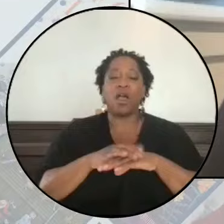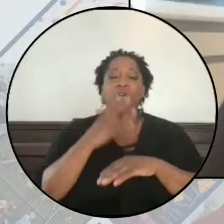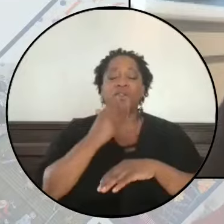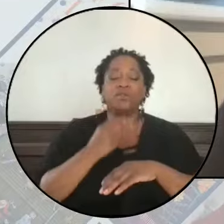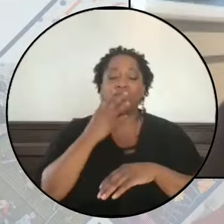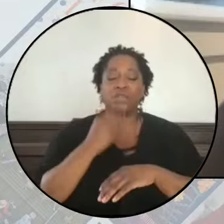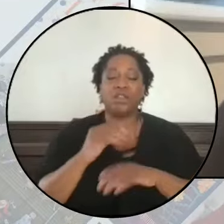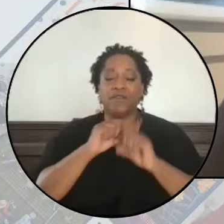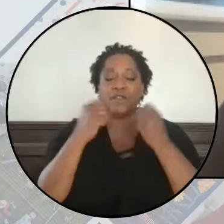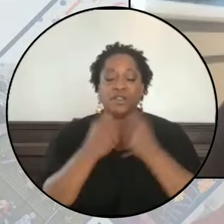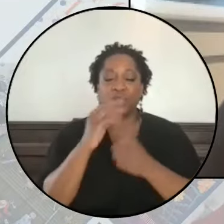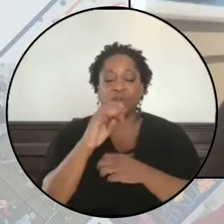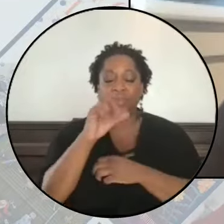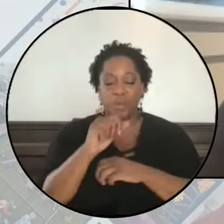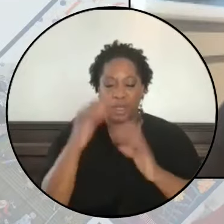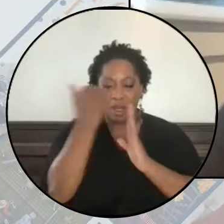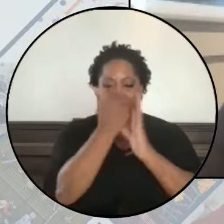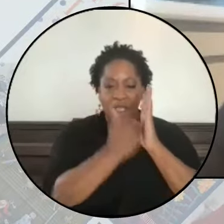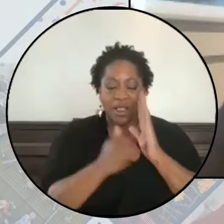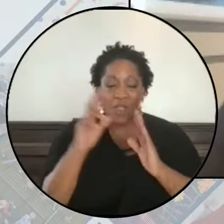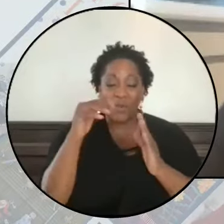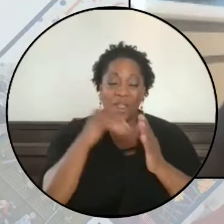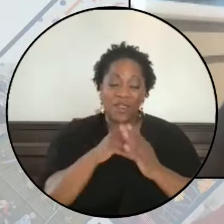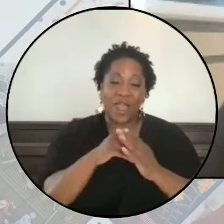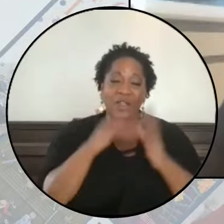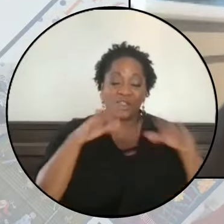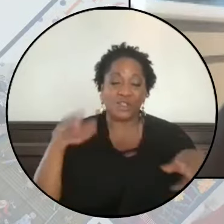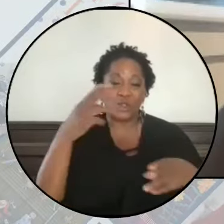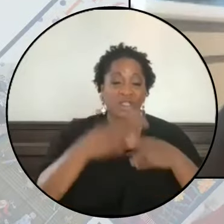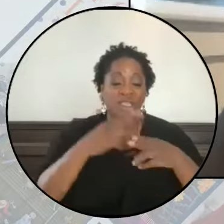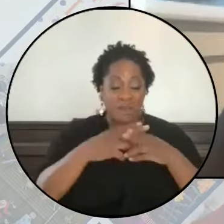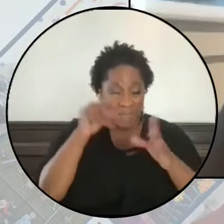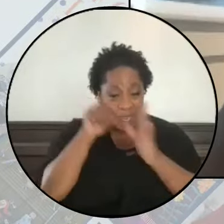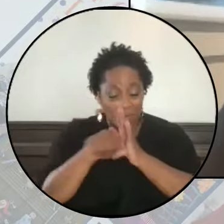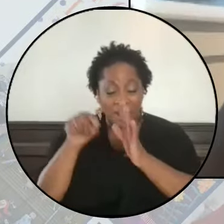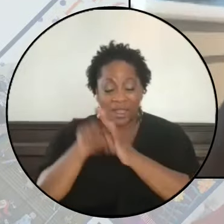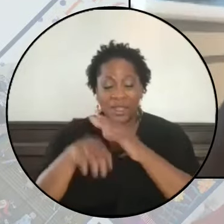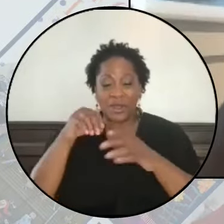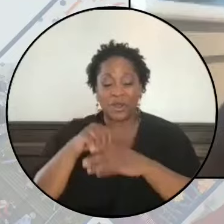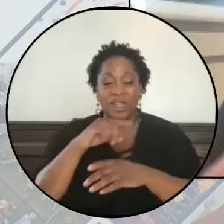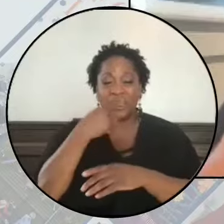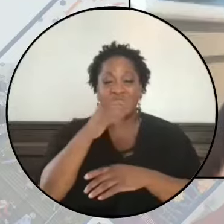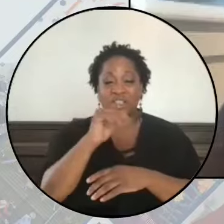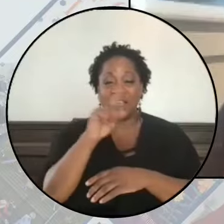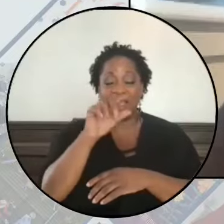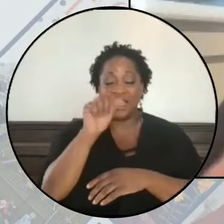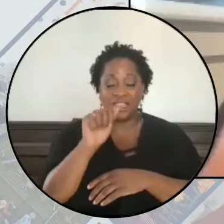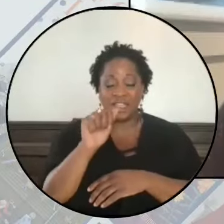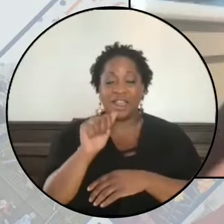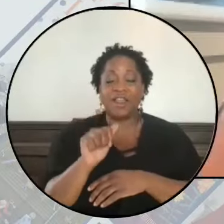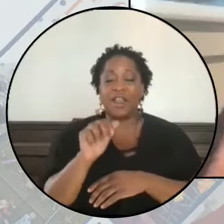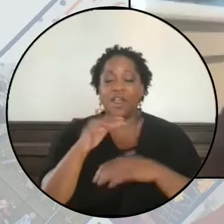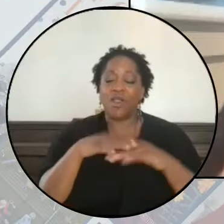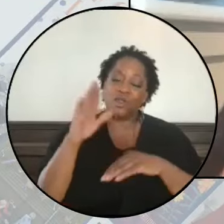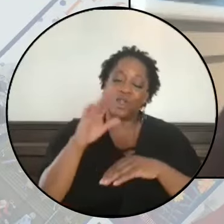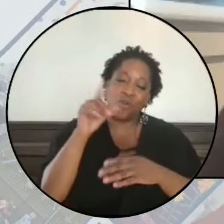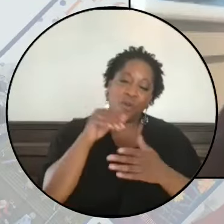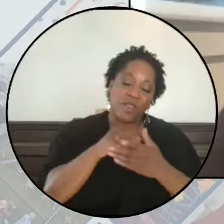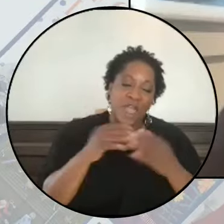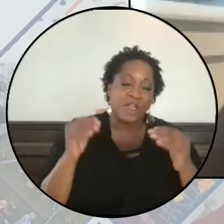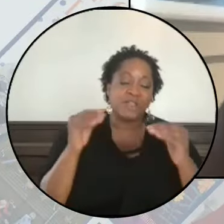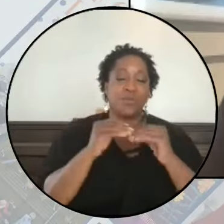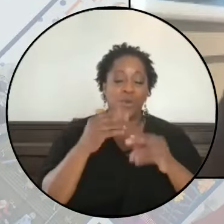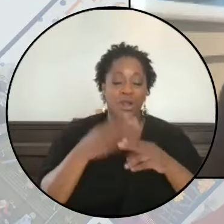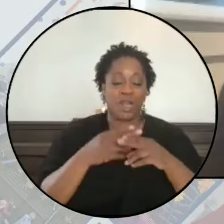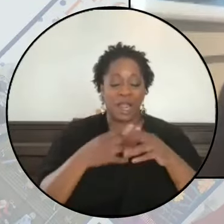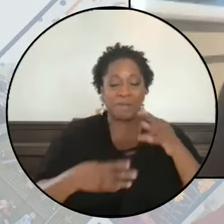days ago, we put up a list of the 3,000 children's names who had been massacred in Gaza. There are nearly, there are more than a thousand more